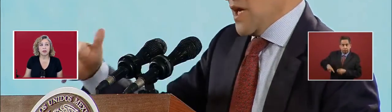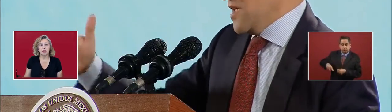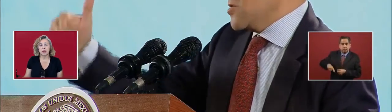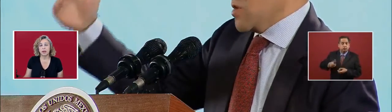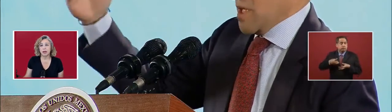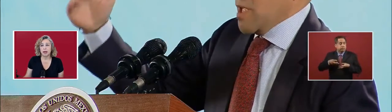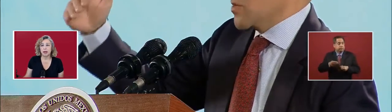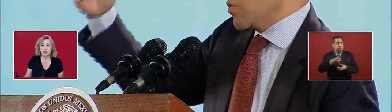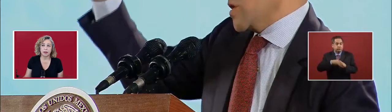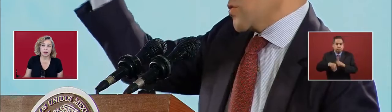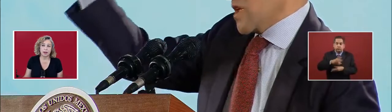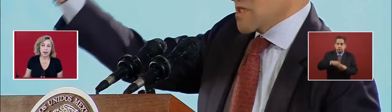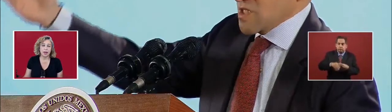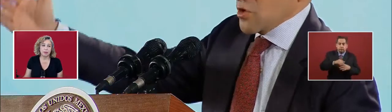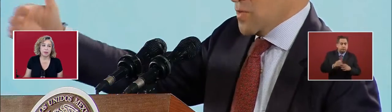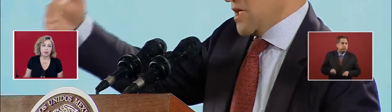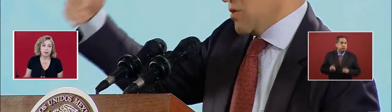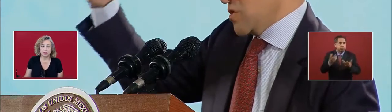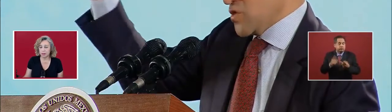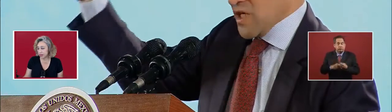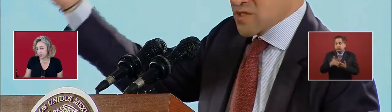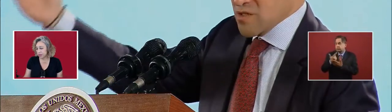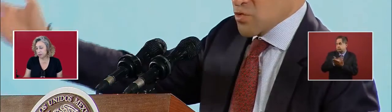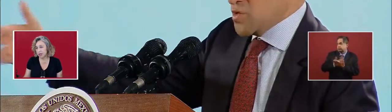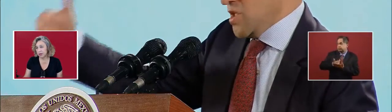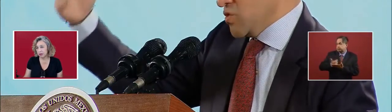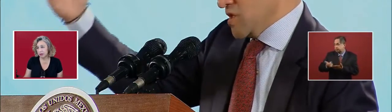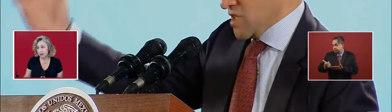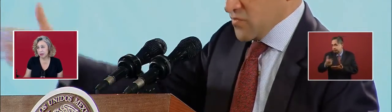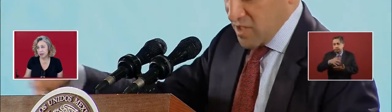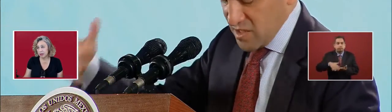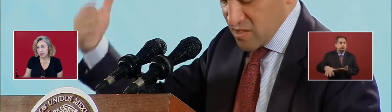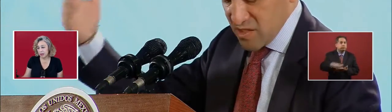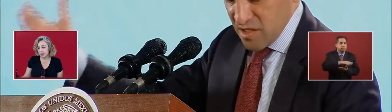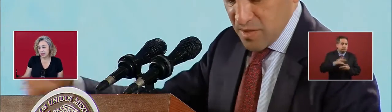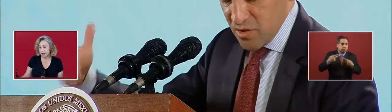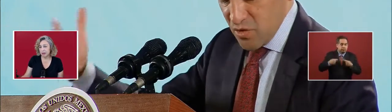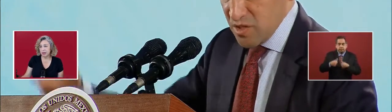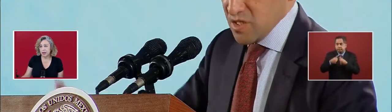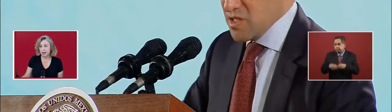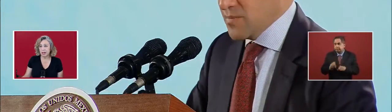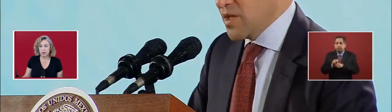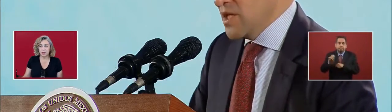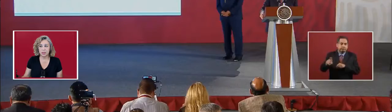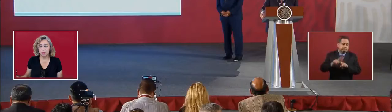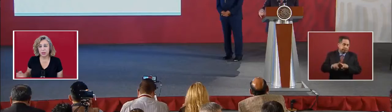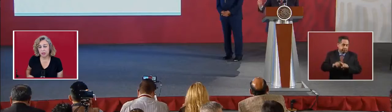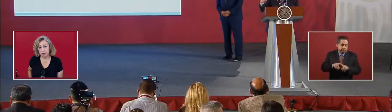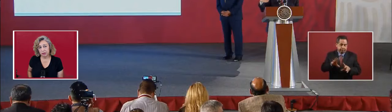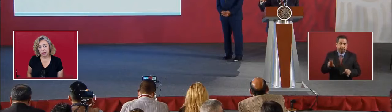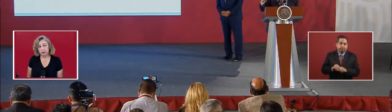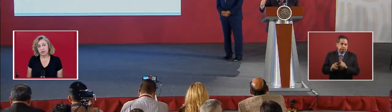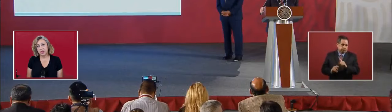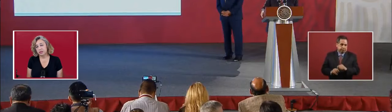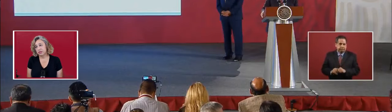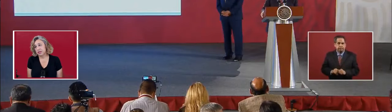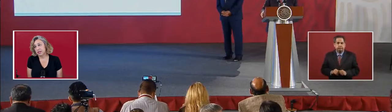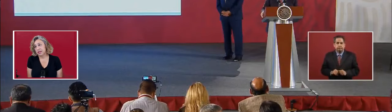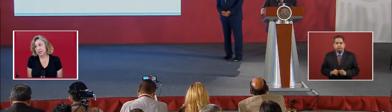What the... Uh... Capital... Is being... Yeah... Like what's spent on